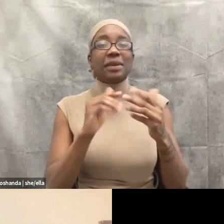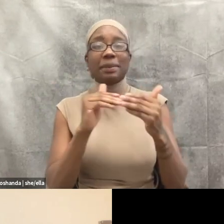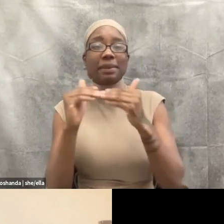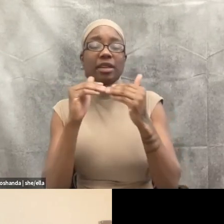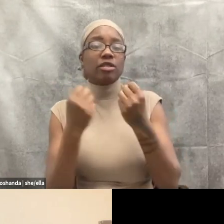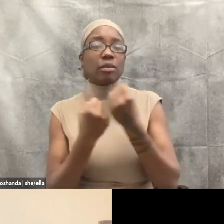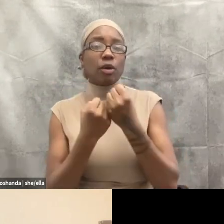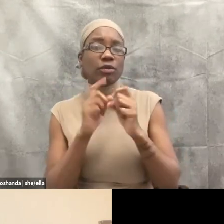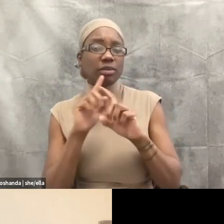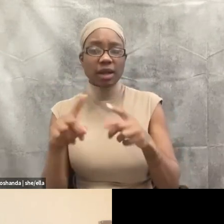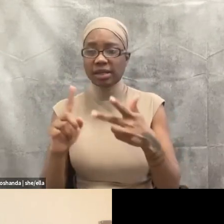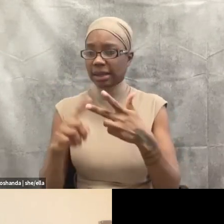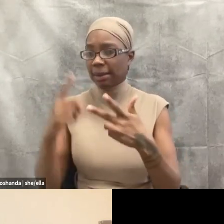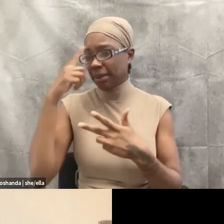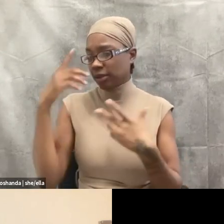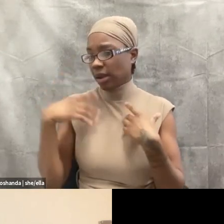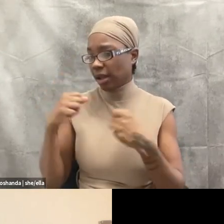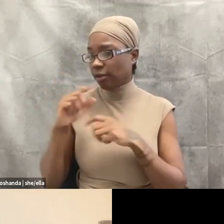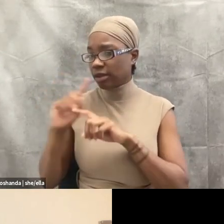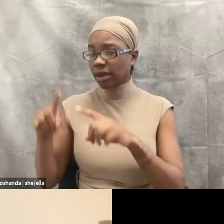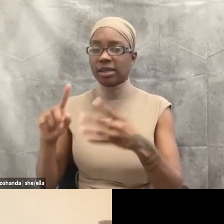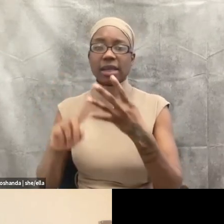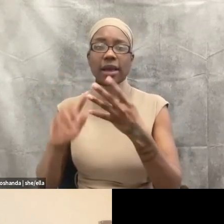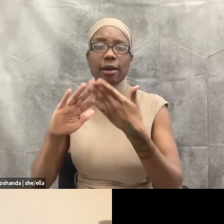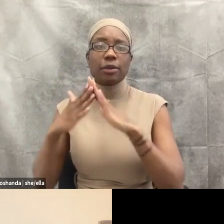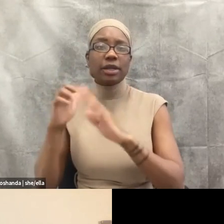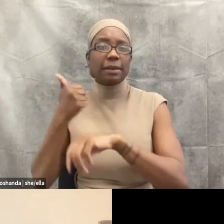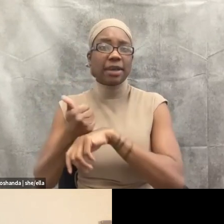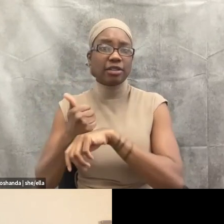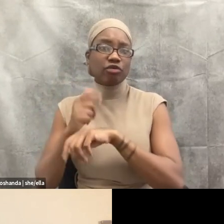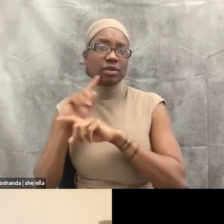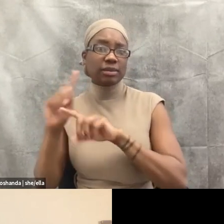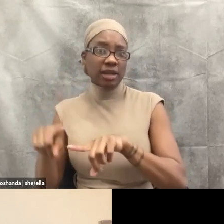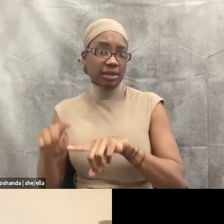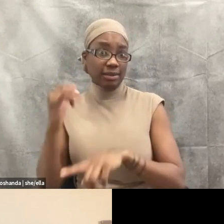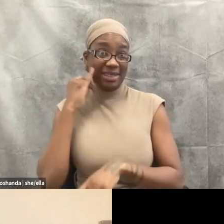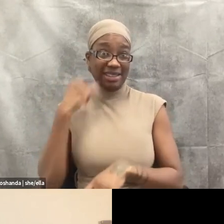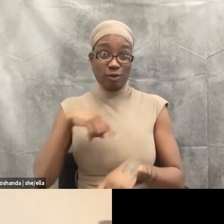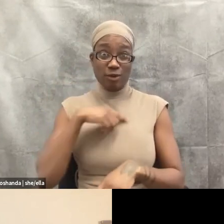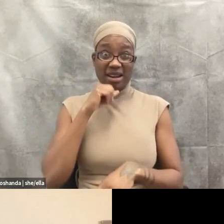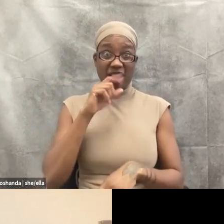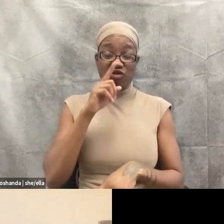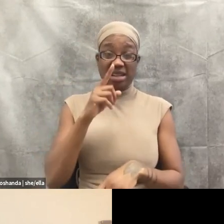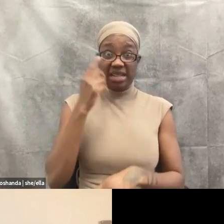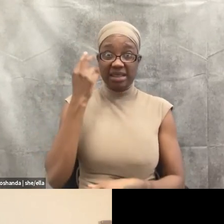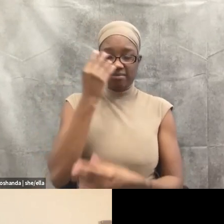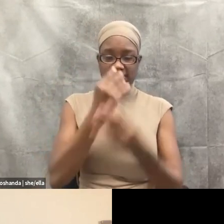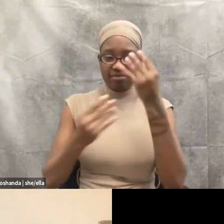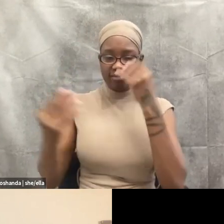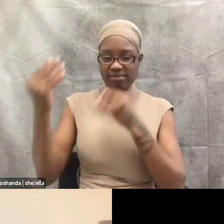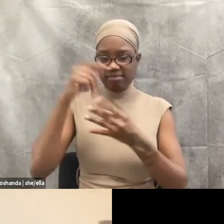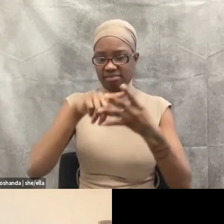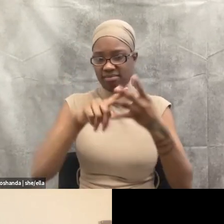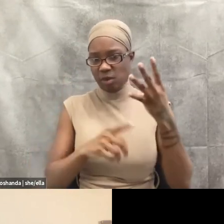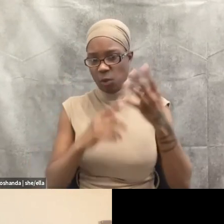and then community-based response. And if we aren't really, really thoughtful about which responses people get, what we